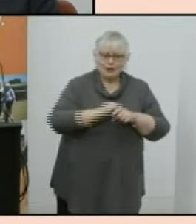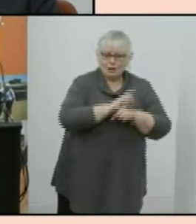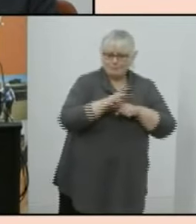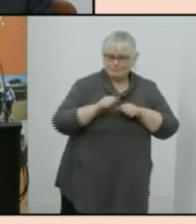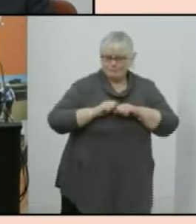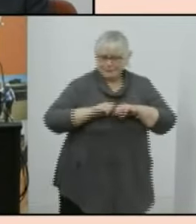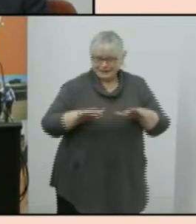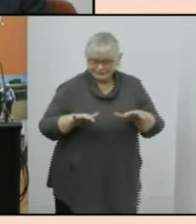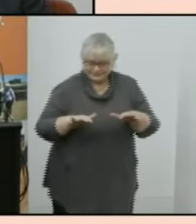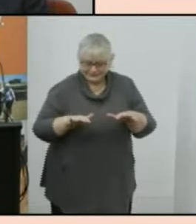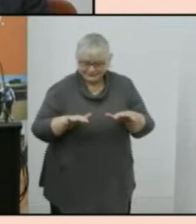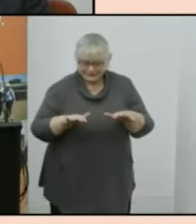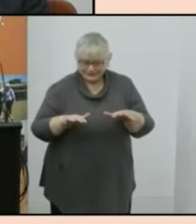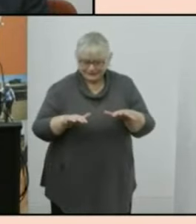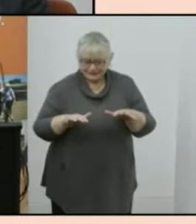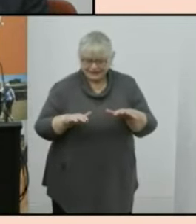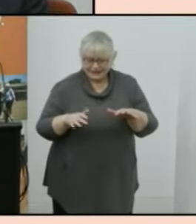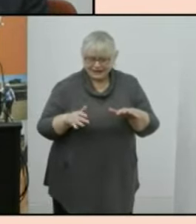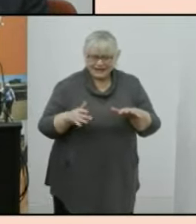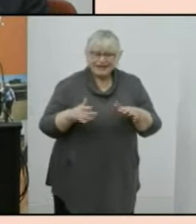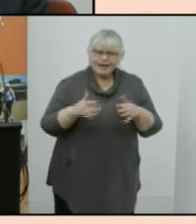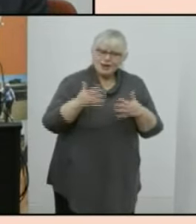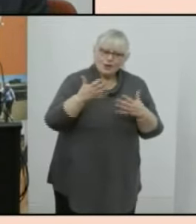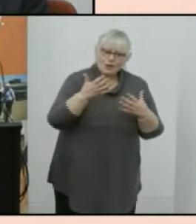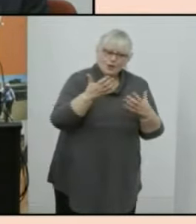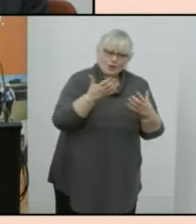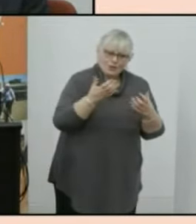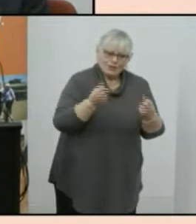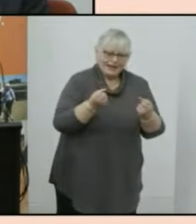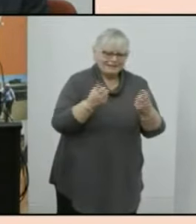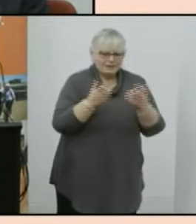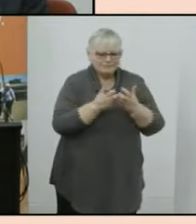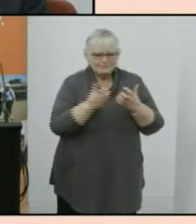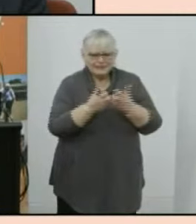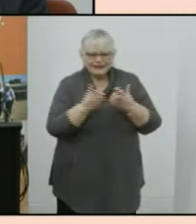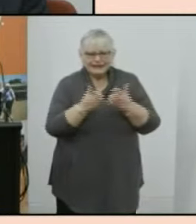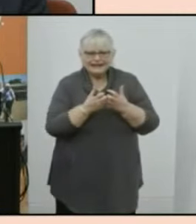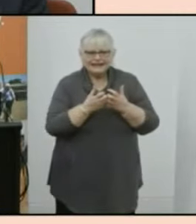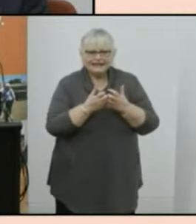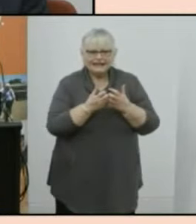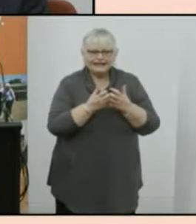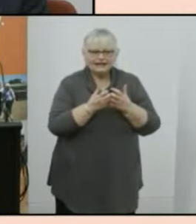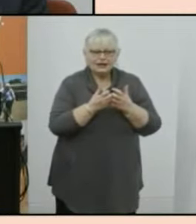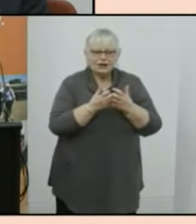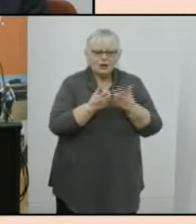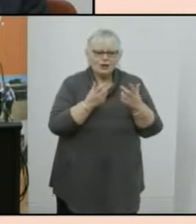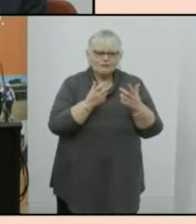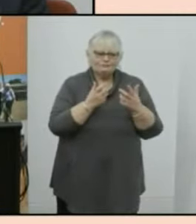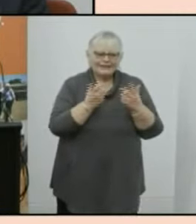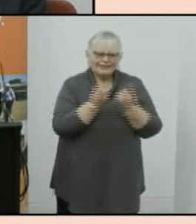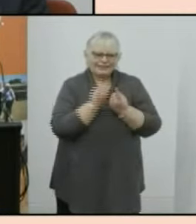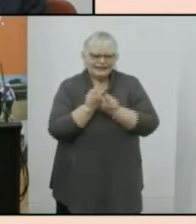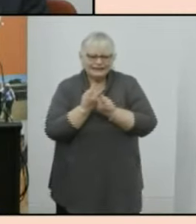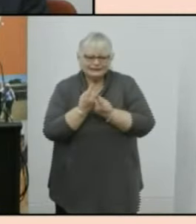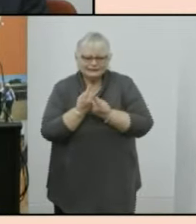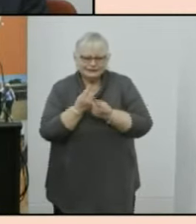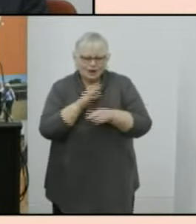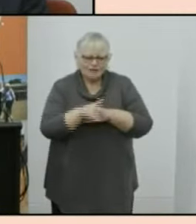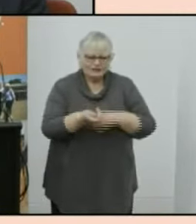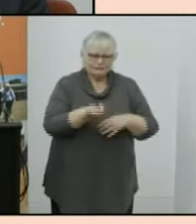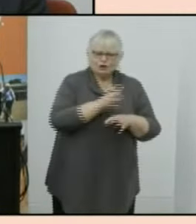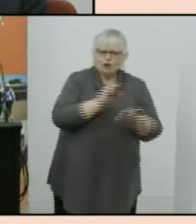there were many of the measures of trust in government ticked up